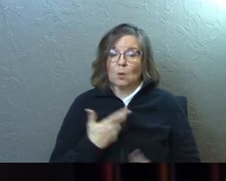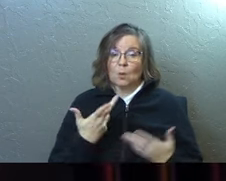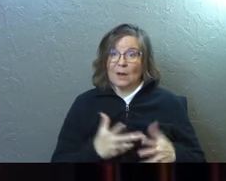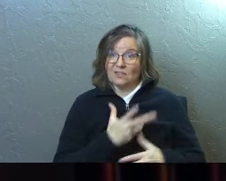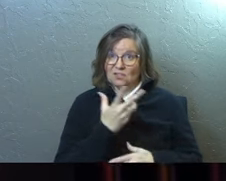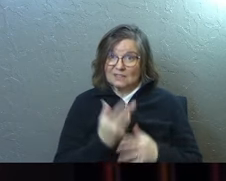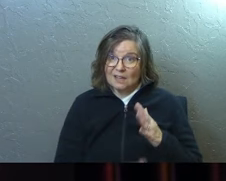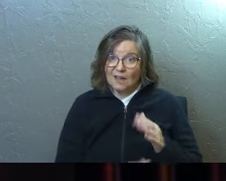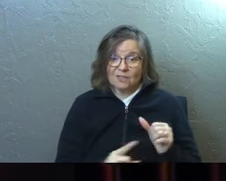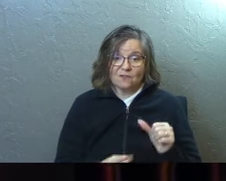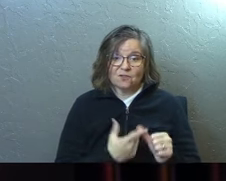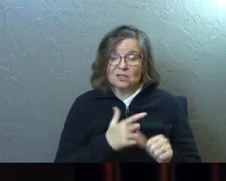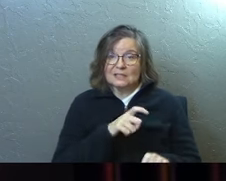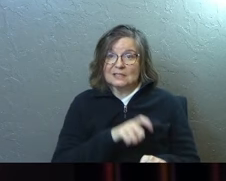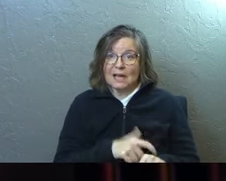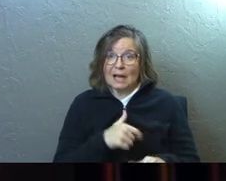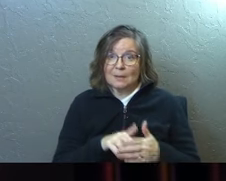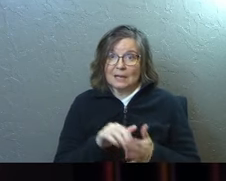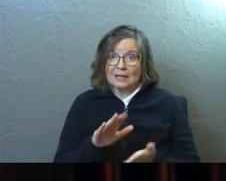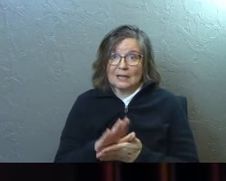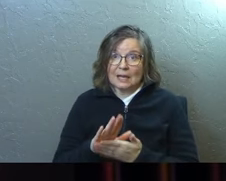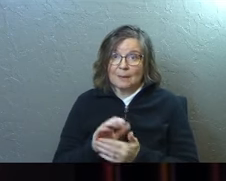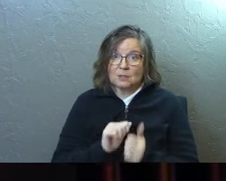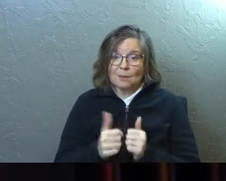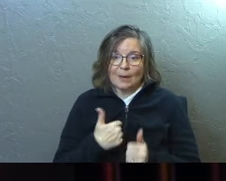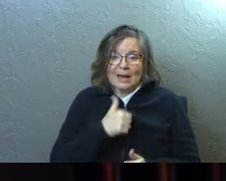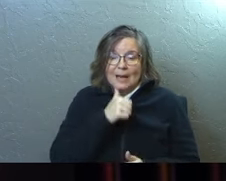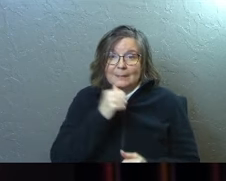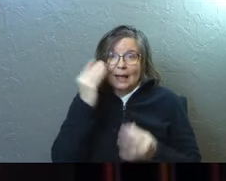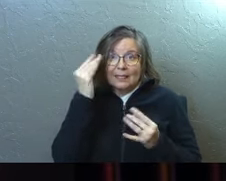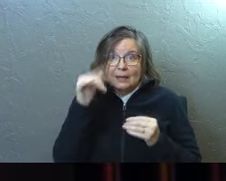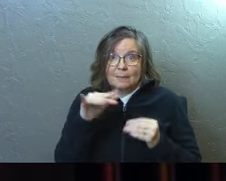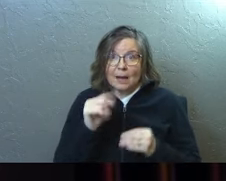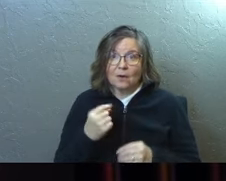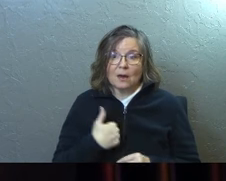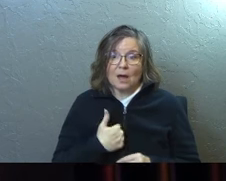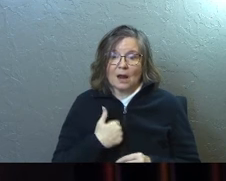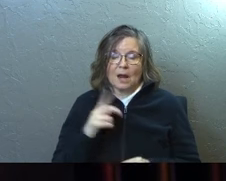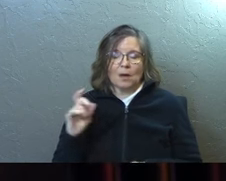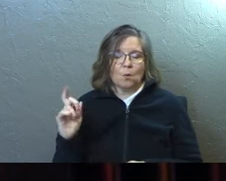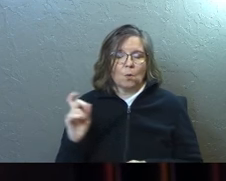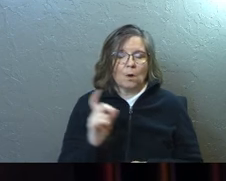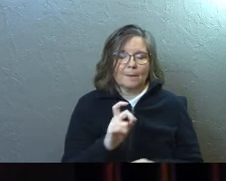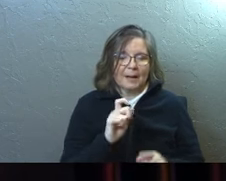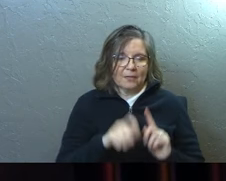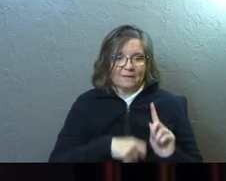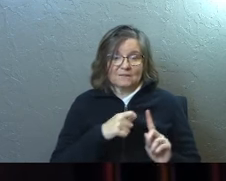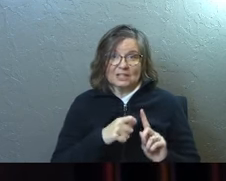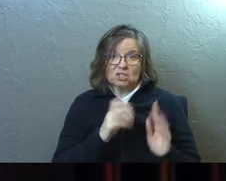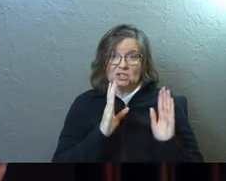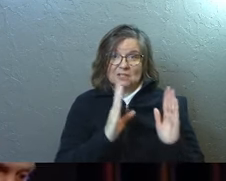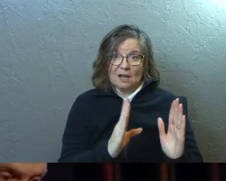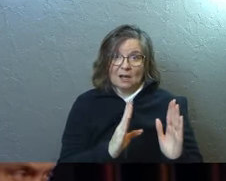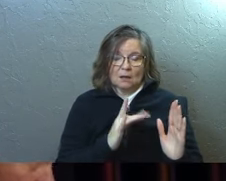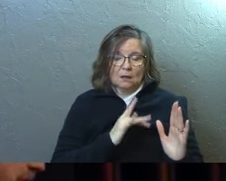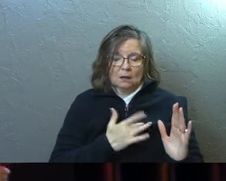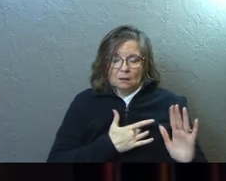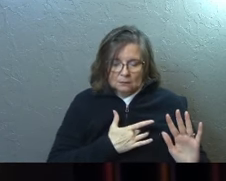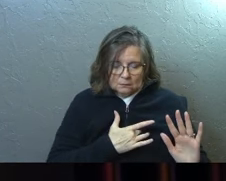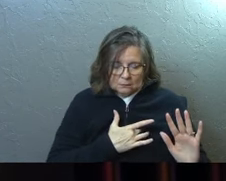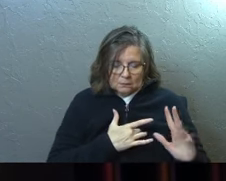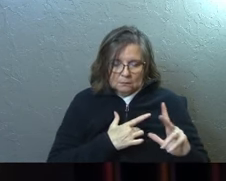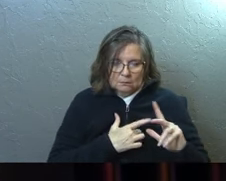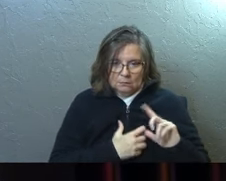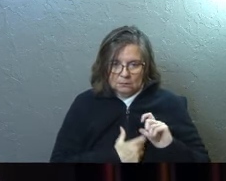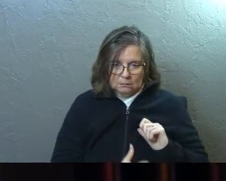after he dies, the very first time I'm in Academy Sports and I'm not thinking about it, and I walk past the fishing section, it crushes